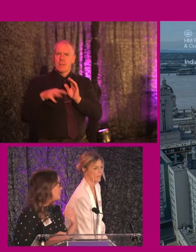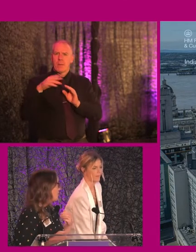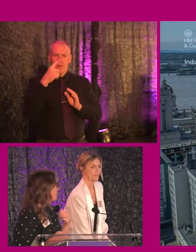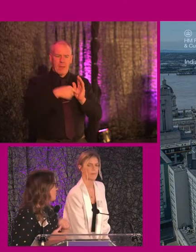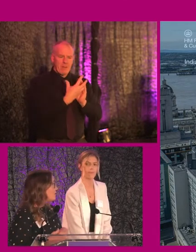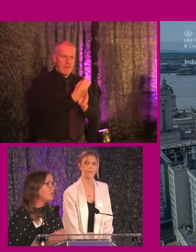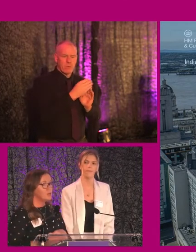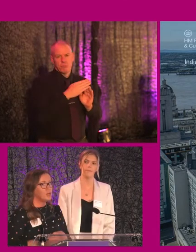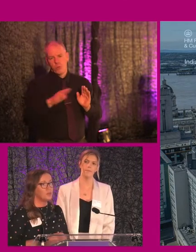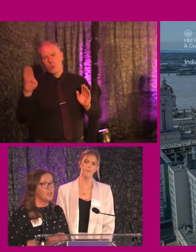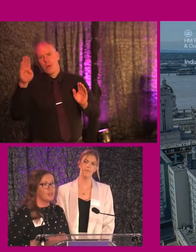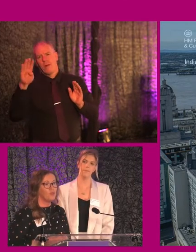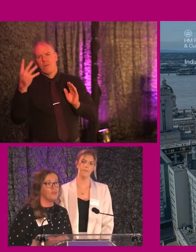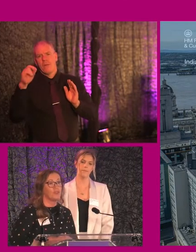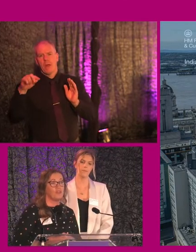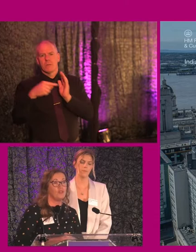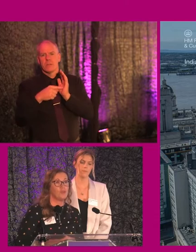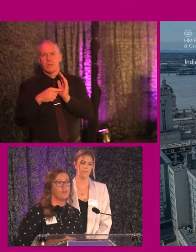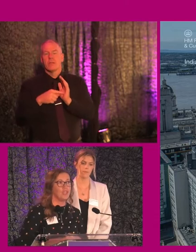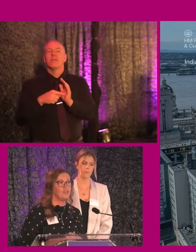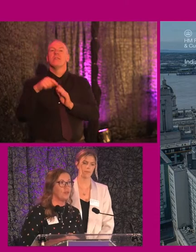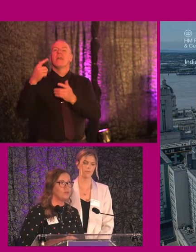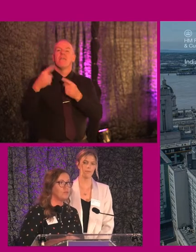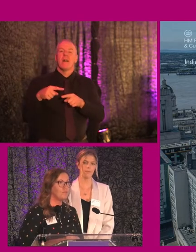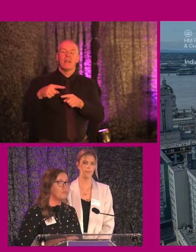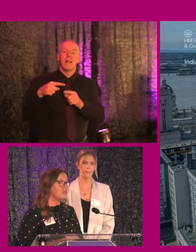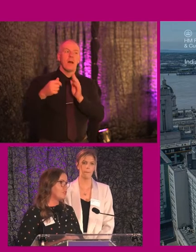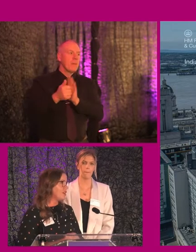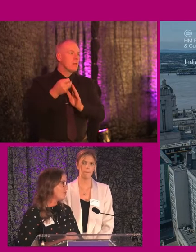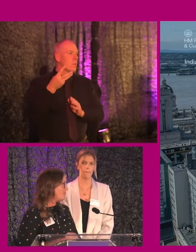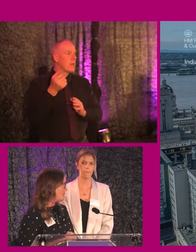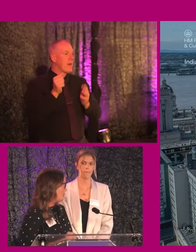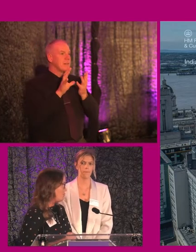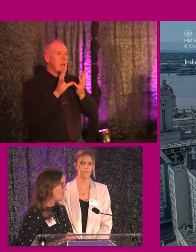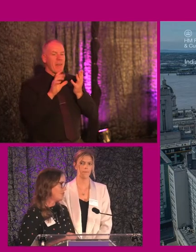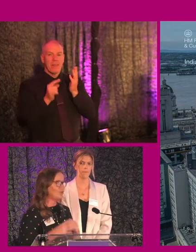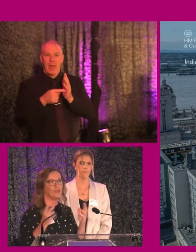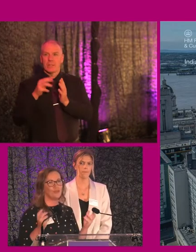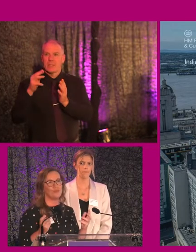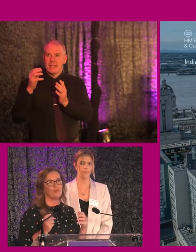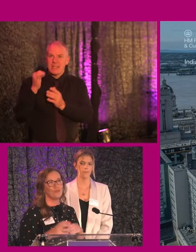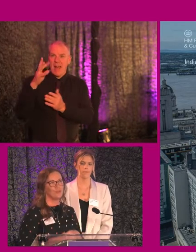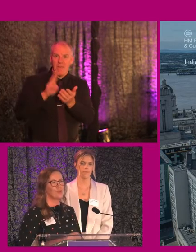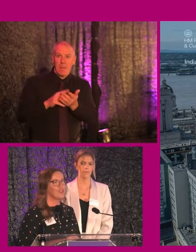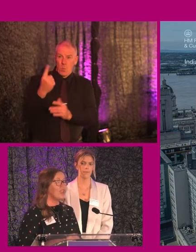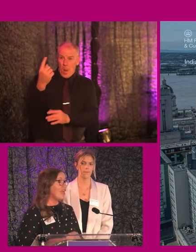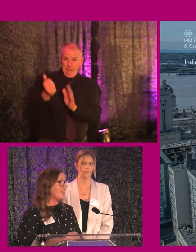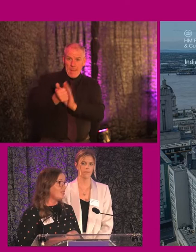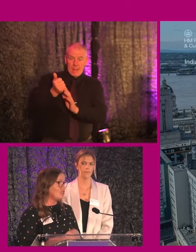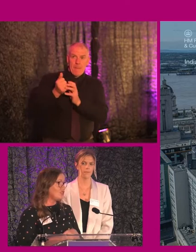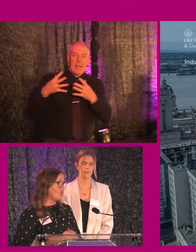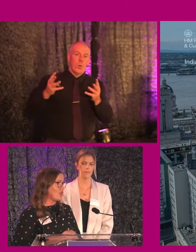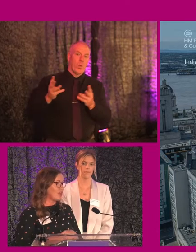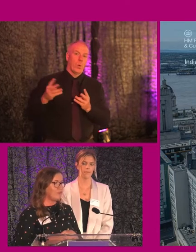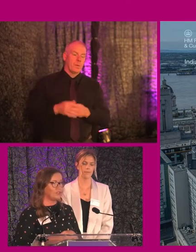Once our final building comes online, that'll be for around about 10,000 members of staff in that one building. So a huge piece of work. In